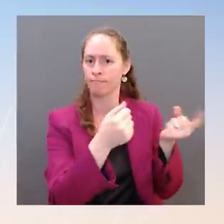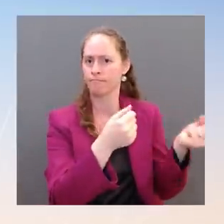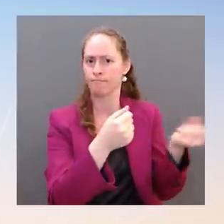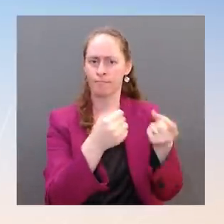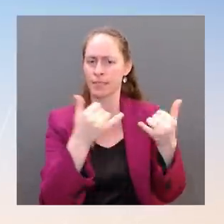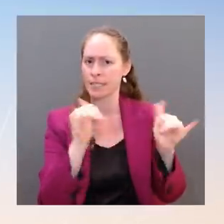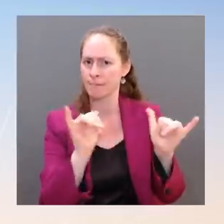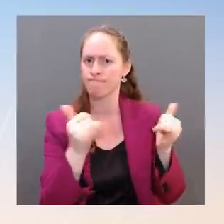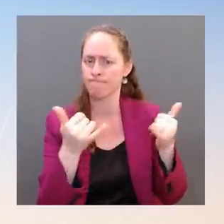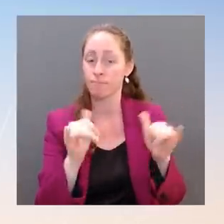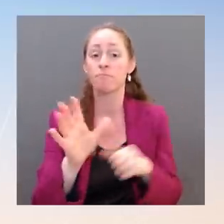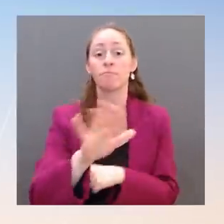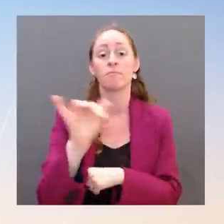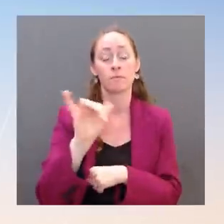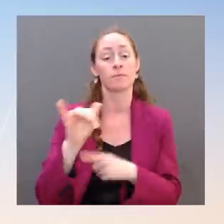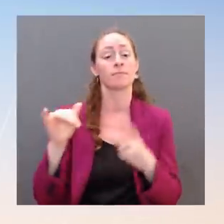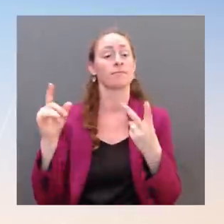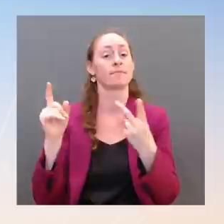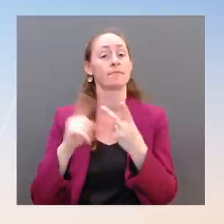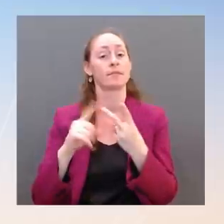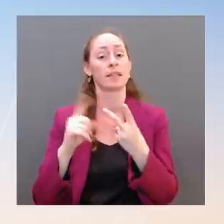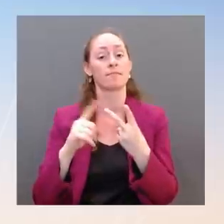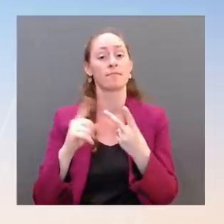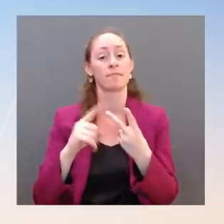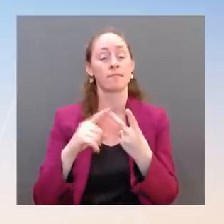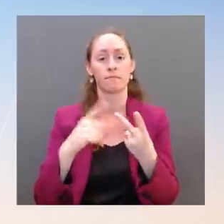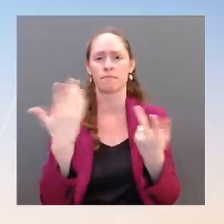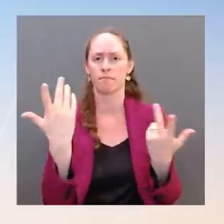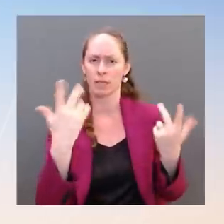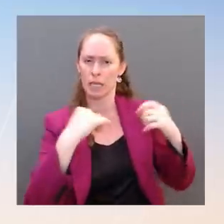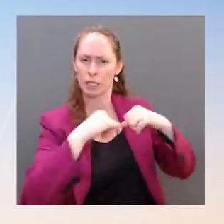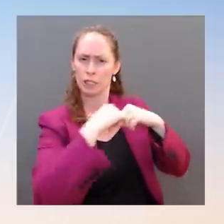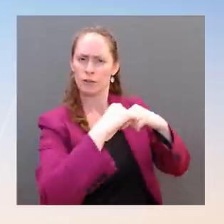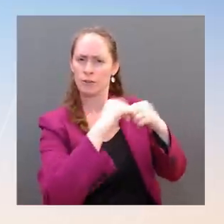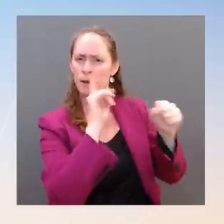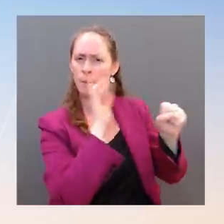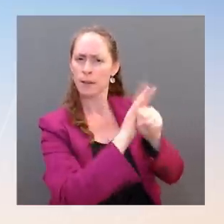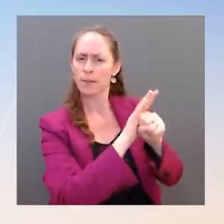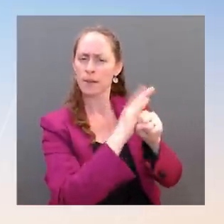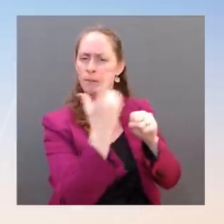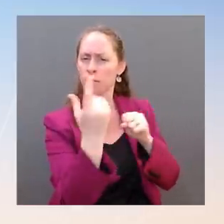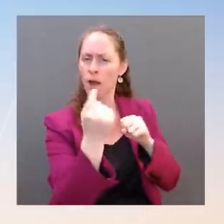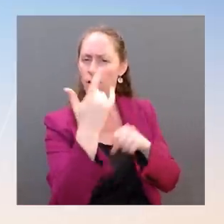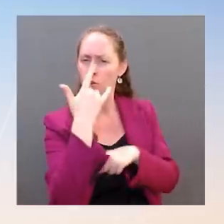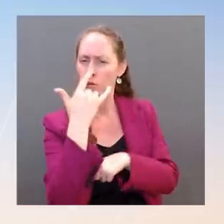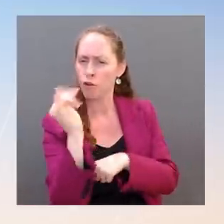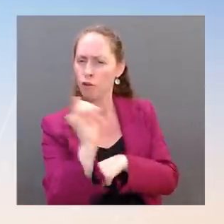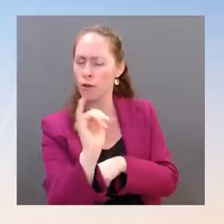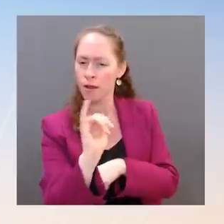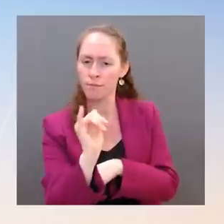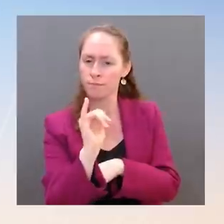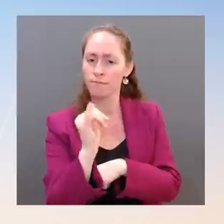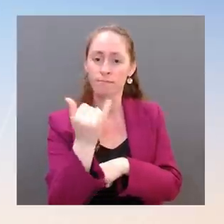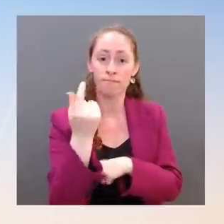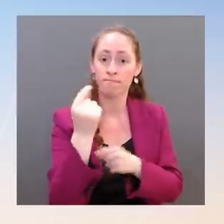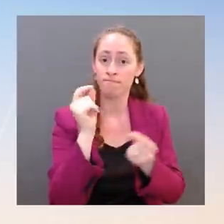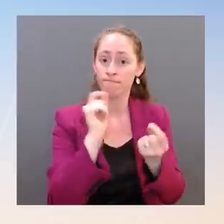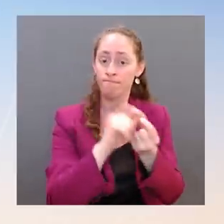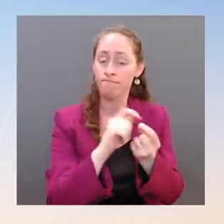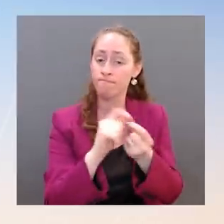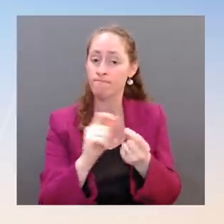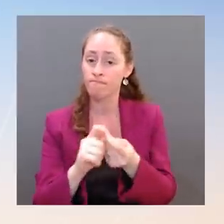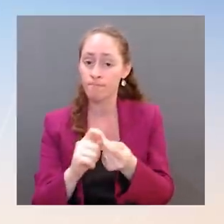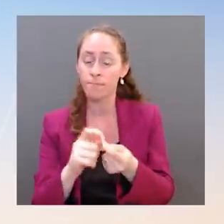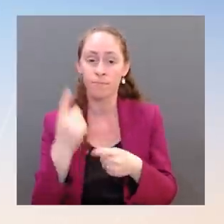on security commitments or assurances or actions that we will take with Finland and Sweden, those are ongoing conversations that are